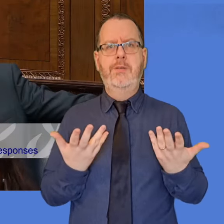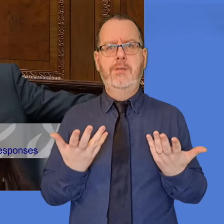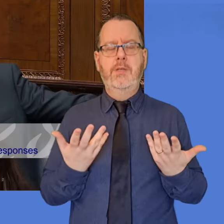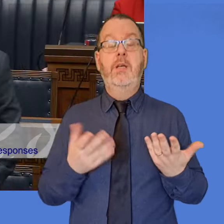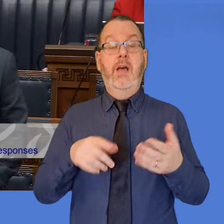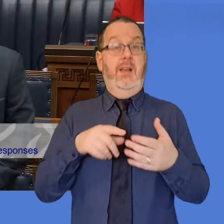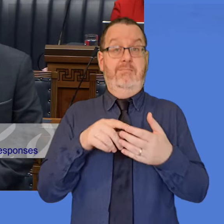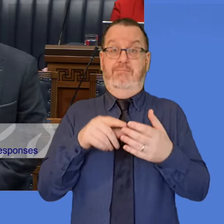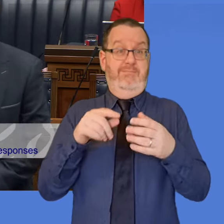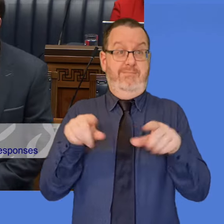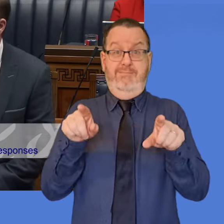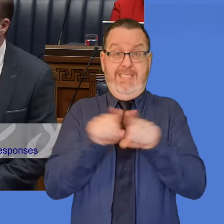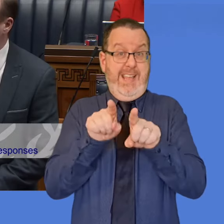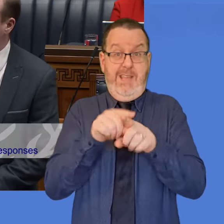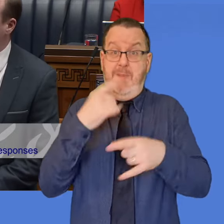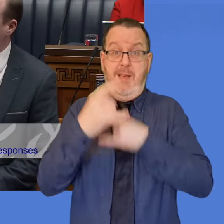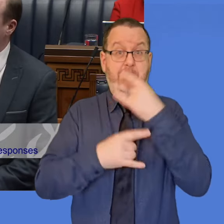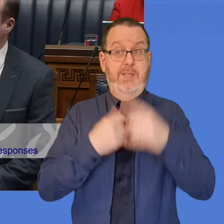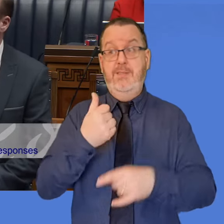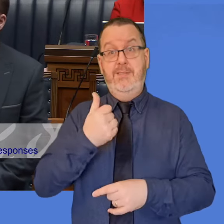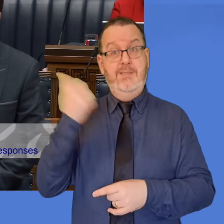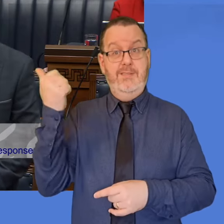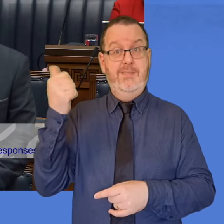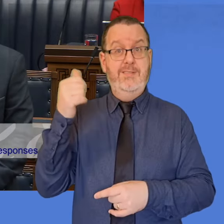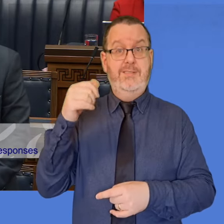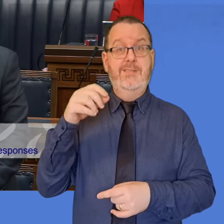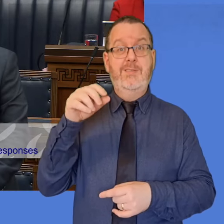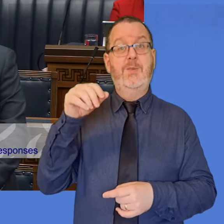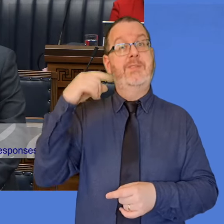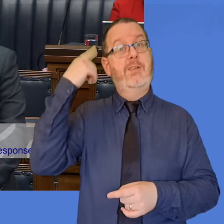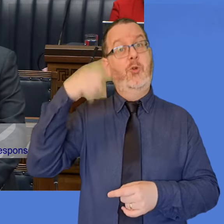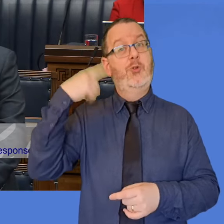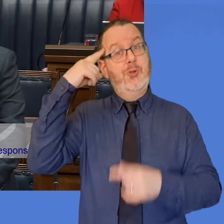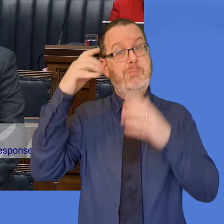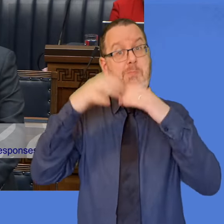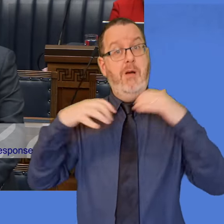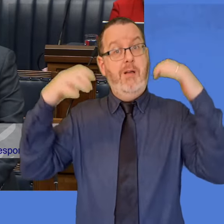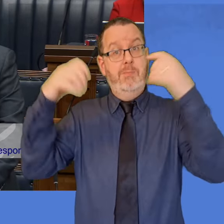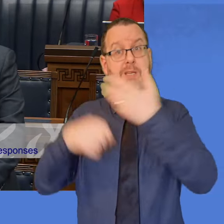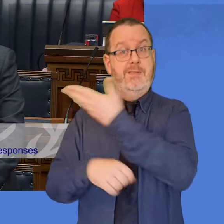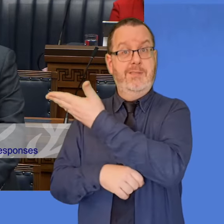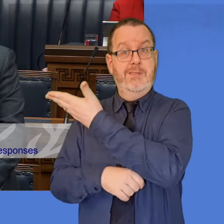of course, precedent for this in the rest of the United Kingdom.